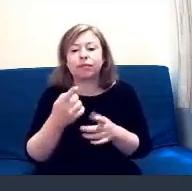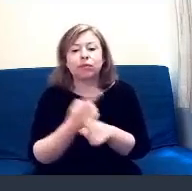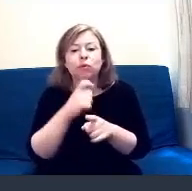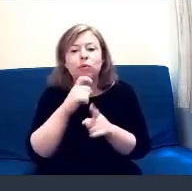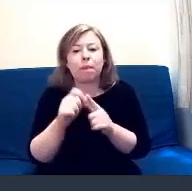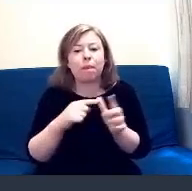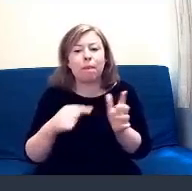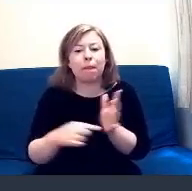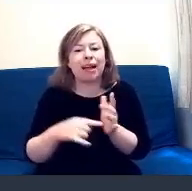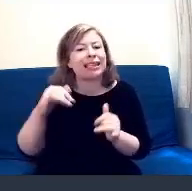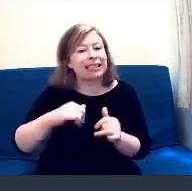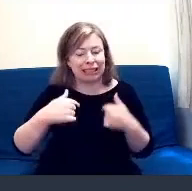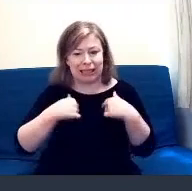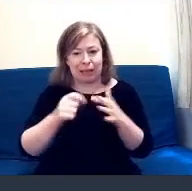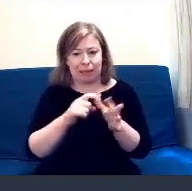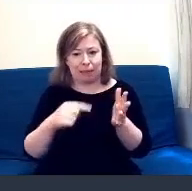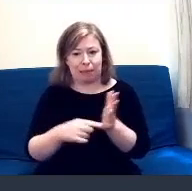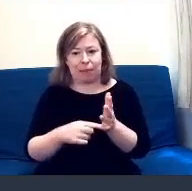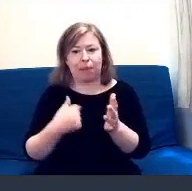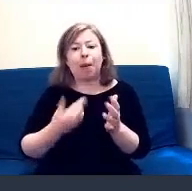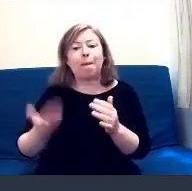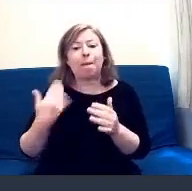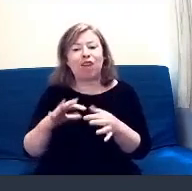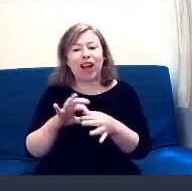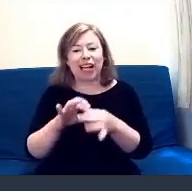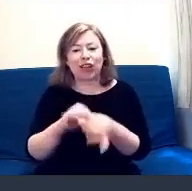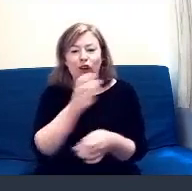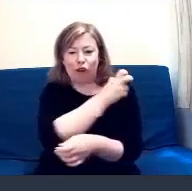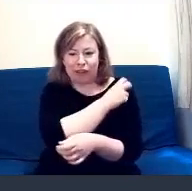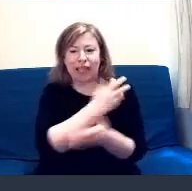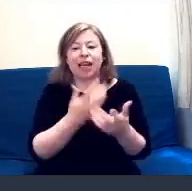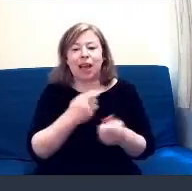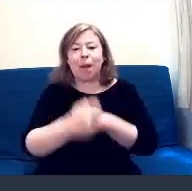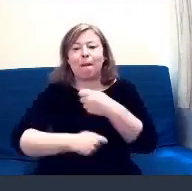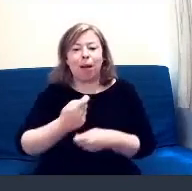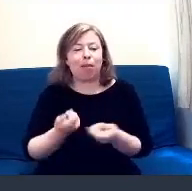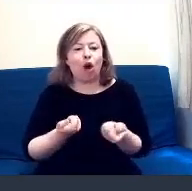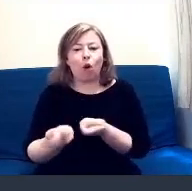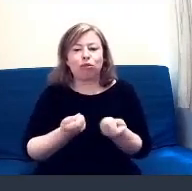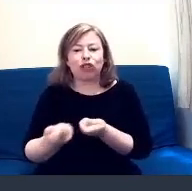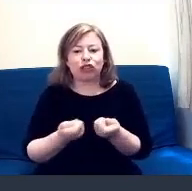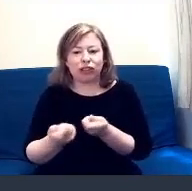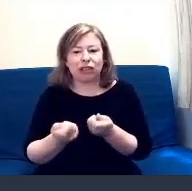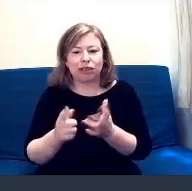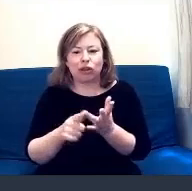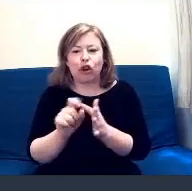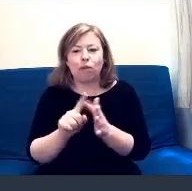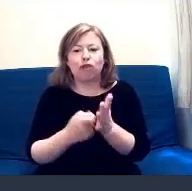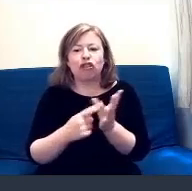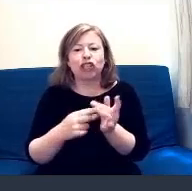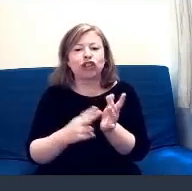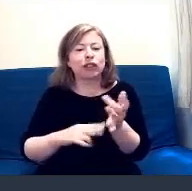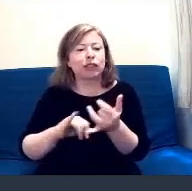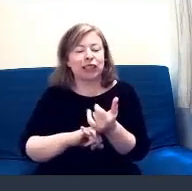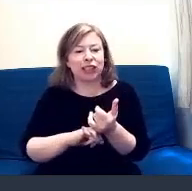I'm the engagement norm. I was the engagement officer. I'm now the operations officer for Fife Centre for Equality. And I'm